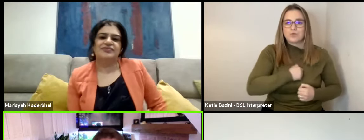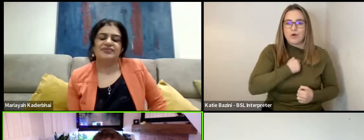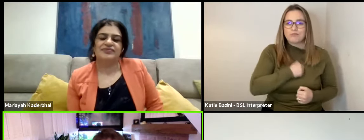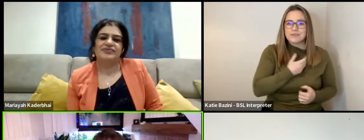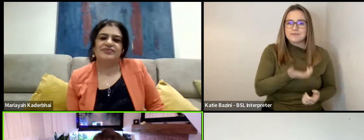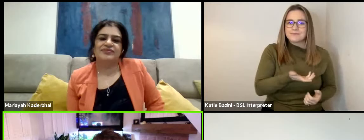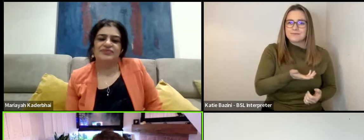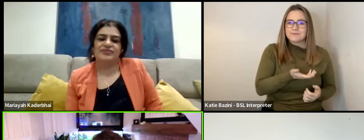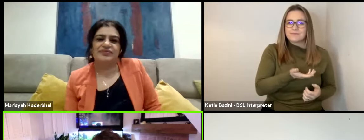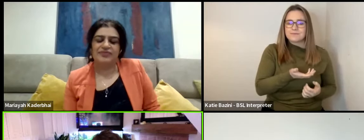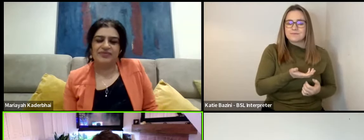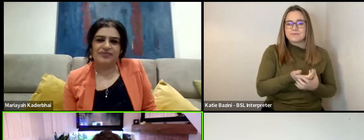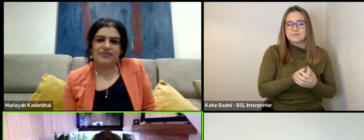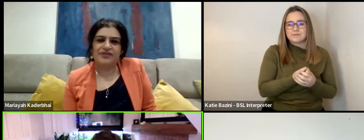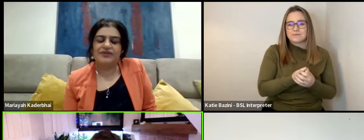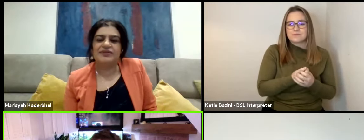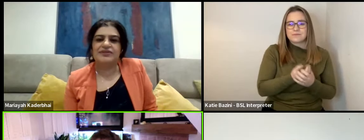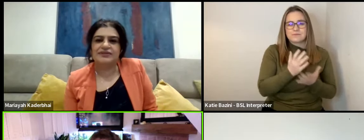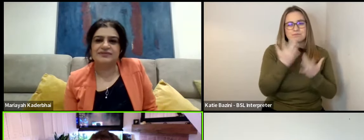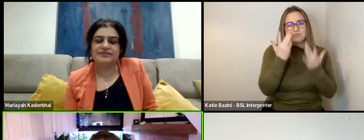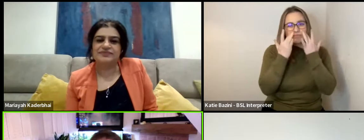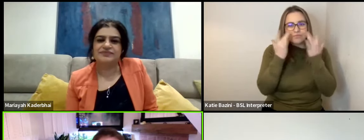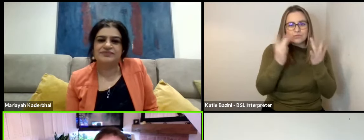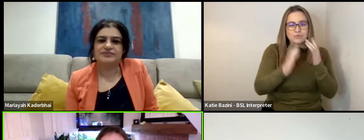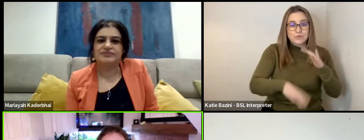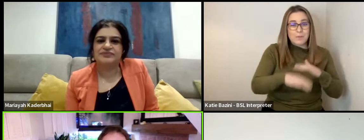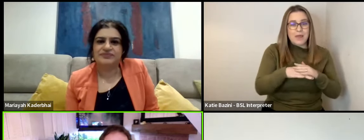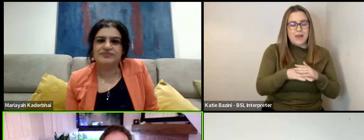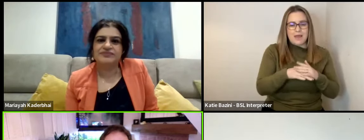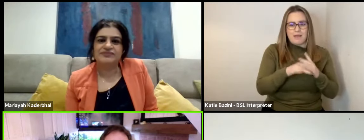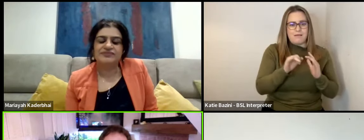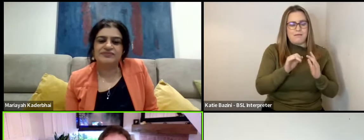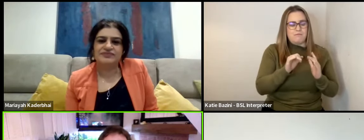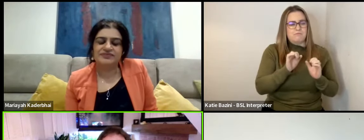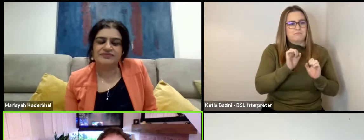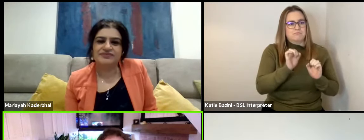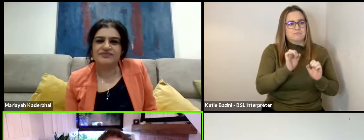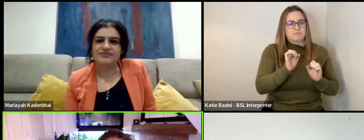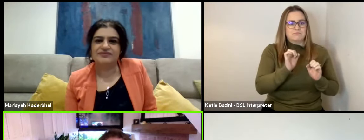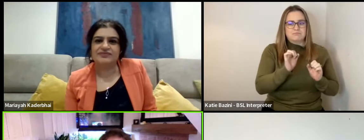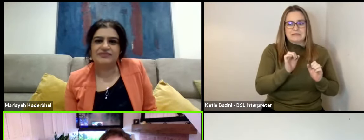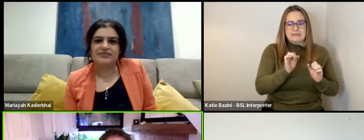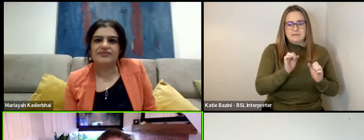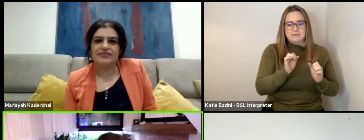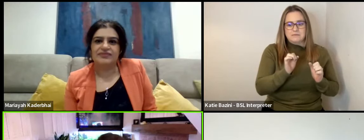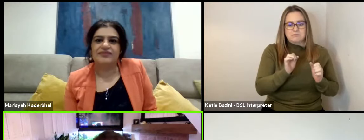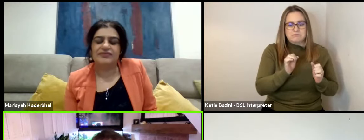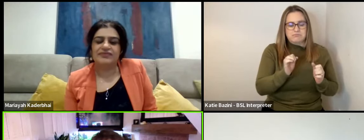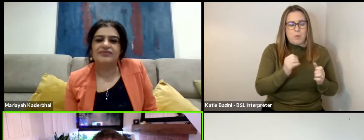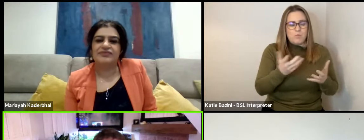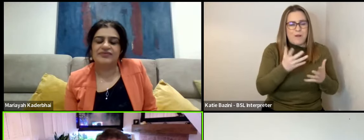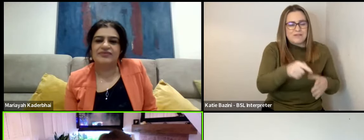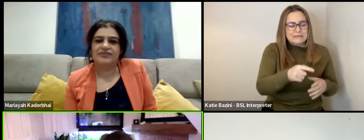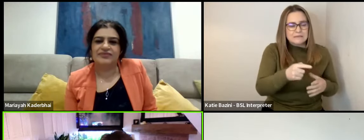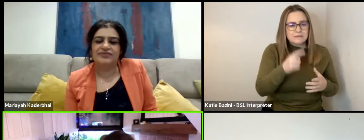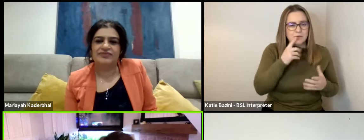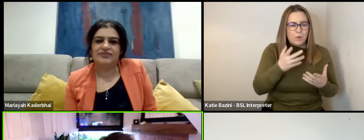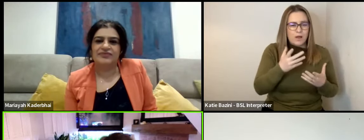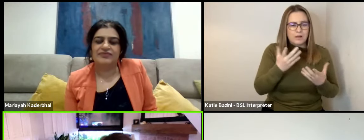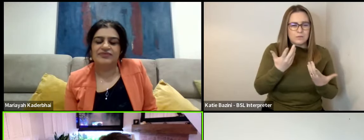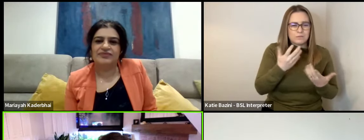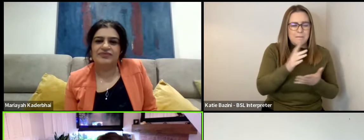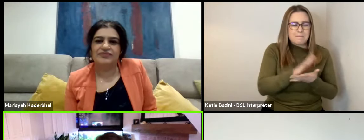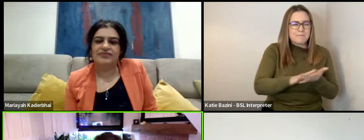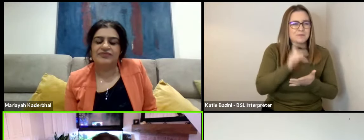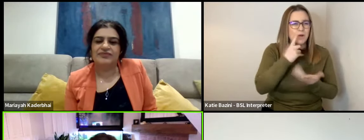And it's also, it just shows you completely where he's at as a man, do you know what I mean? And then we go on this journey with him. But like